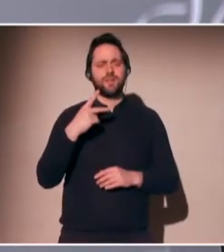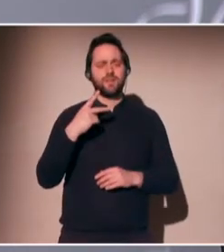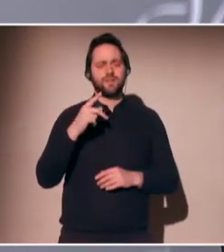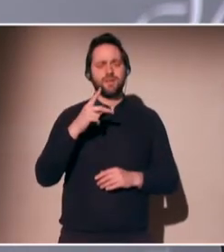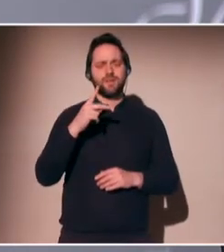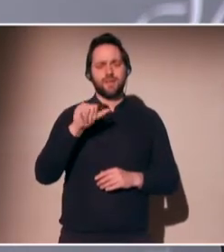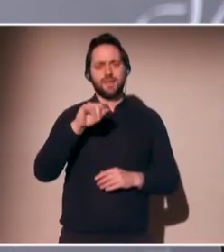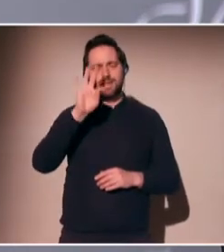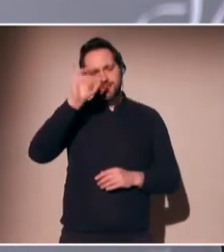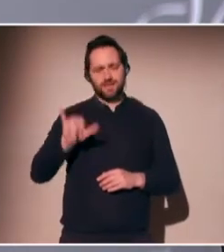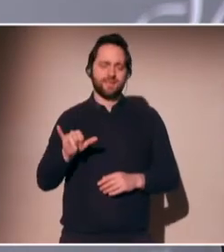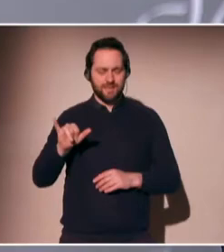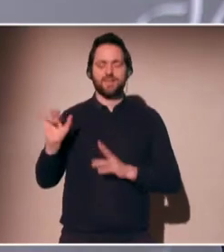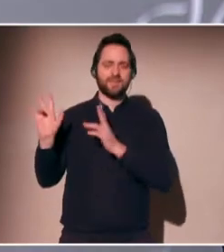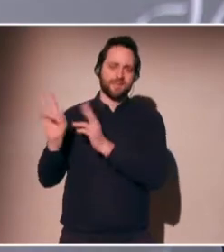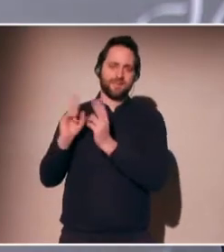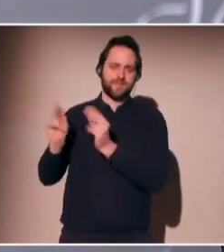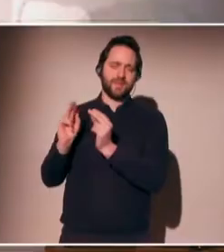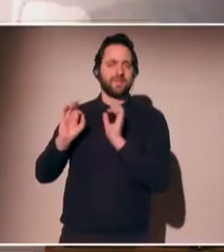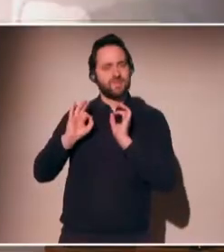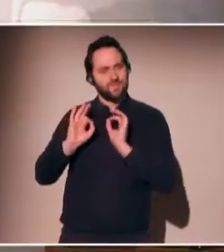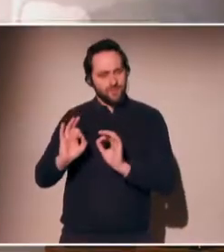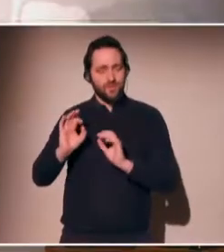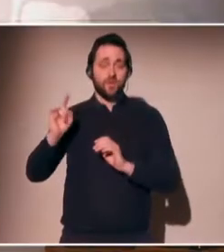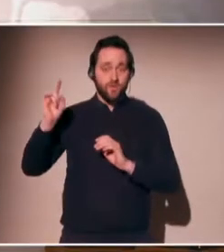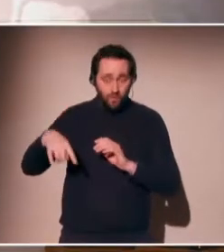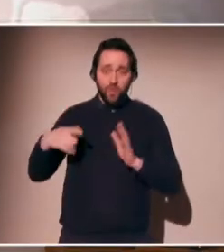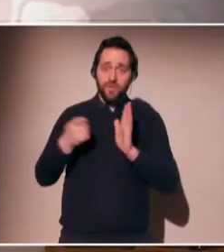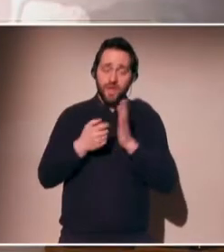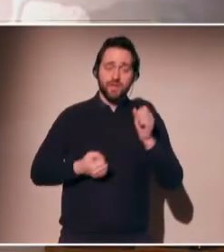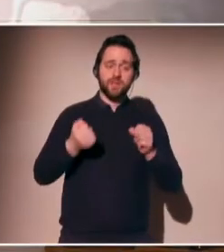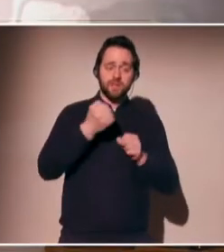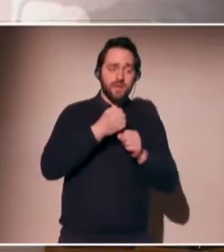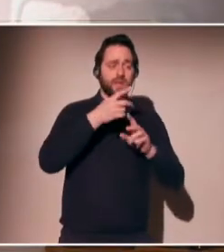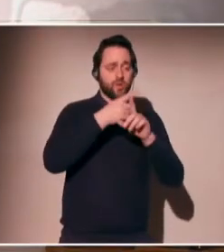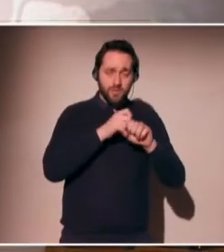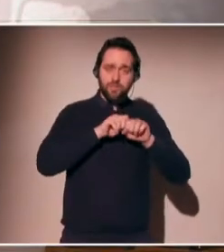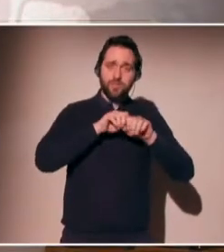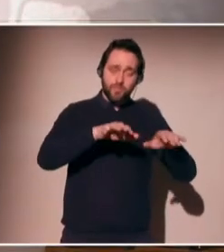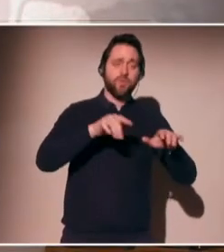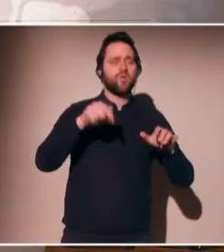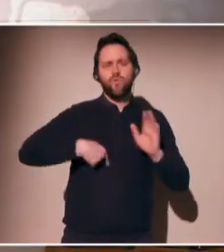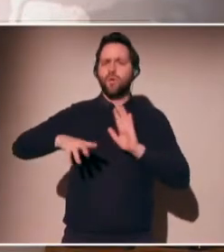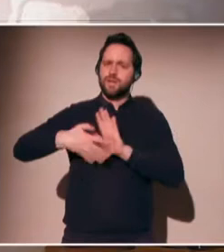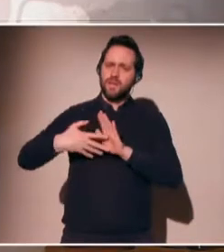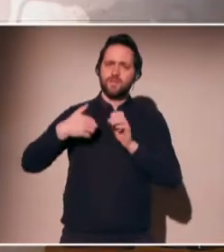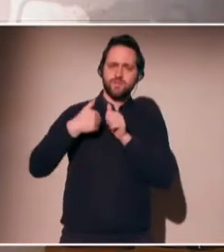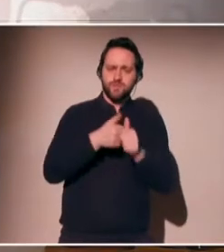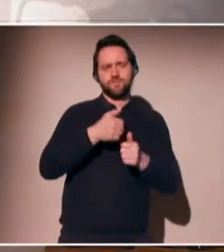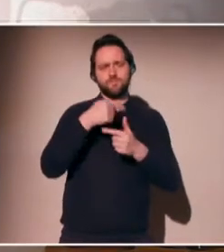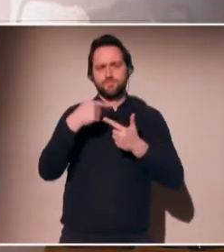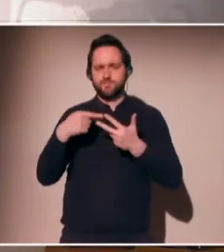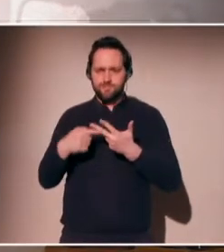that this algorithm does what it says it does, and a compliance or a proof that it doesn't do other harms, that it harmonizes